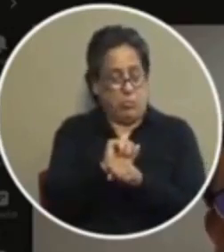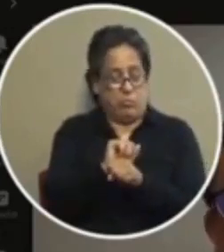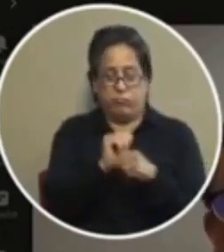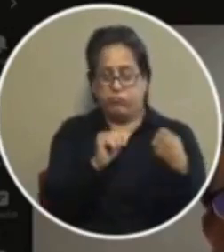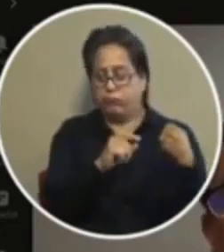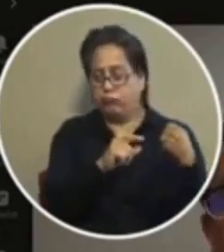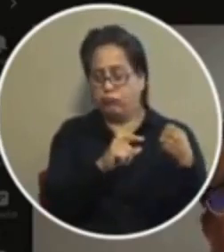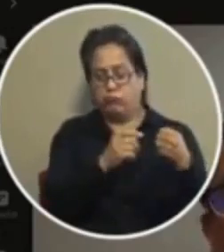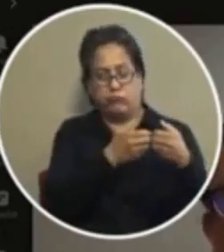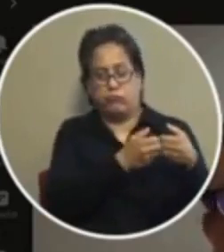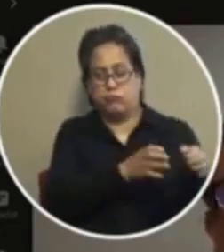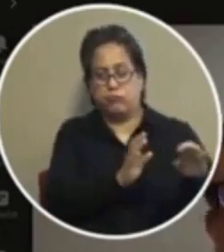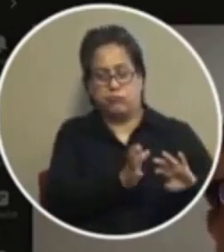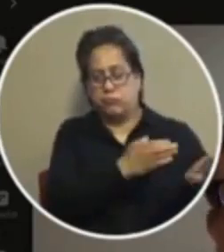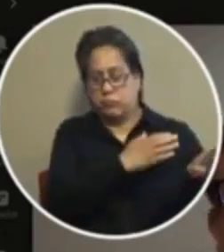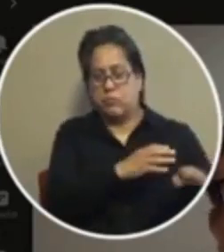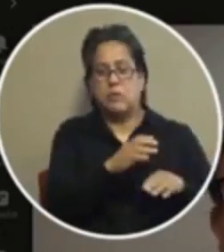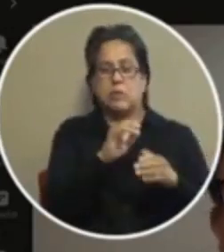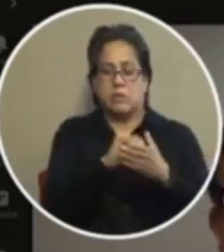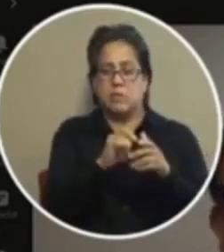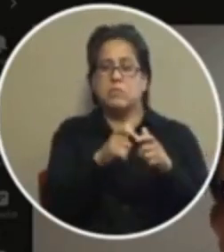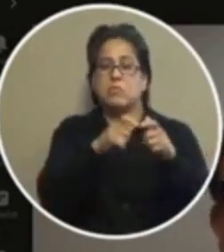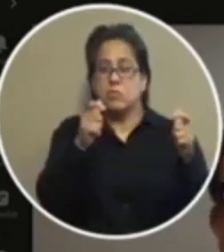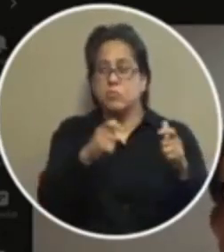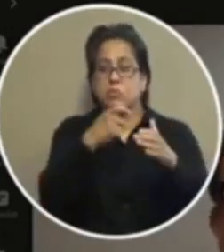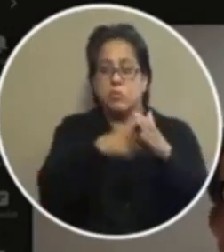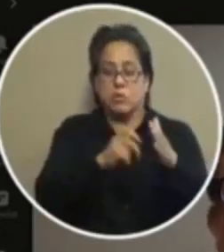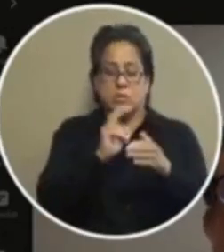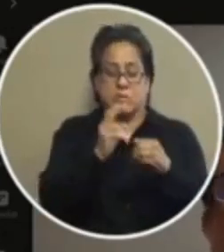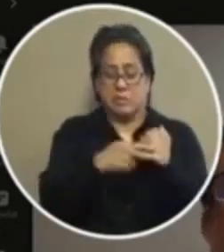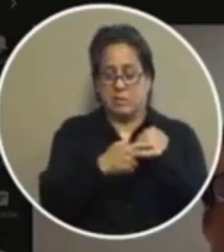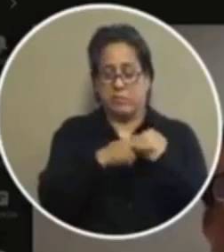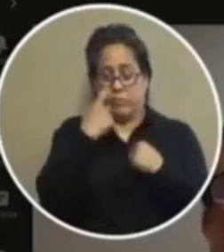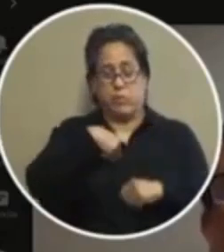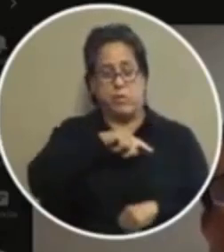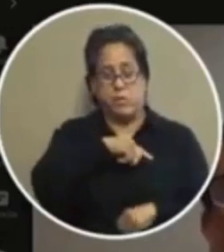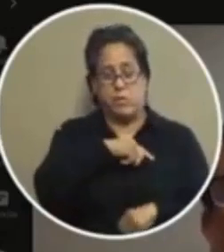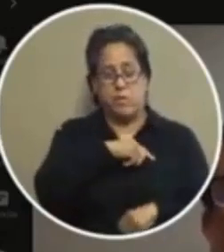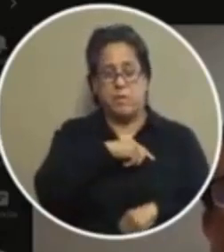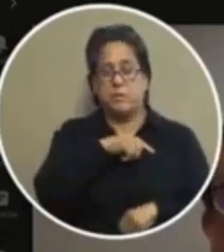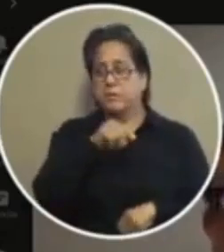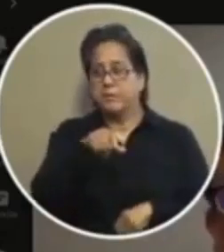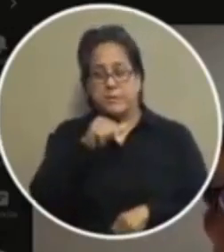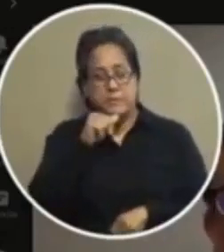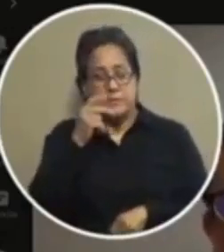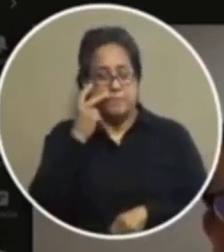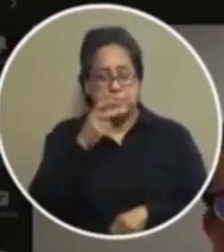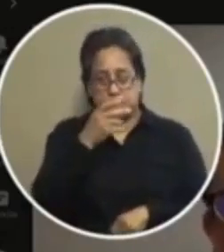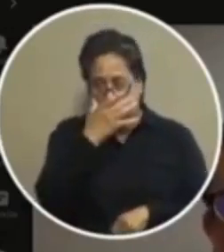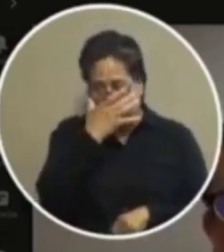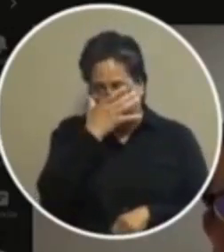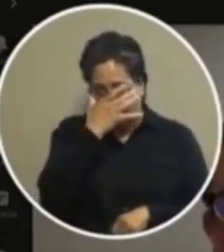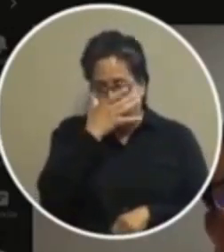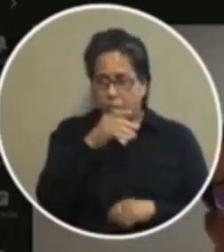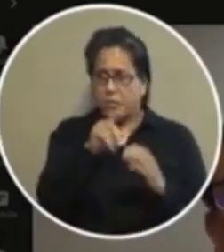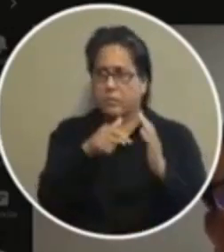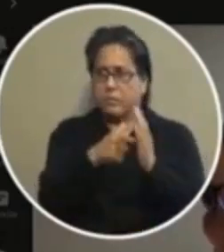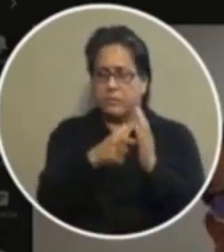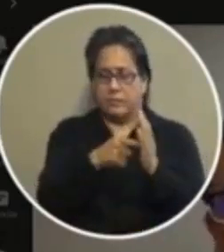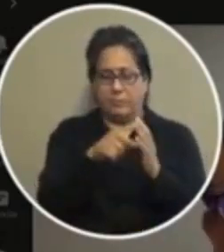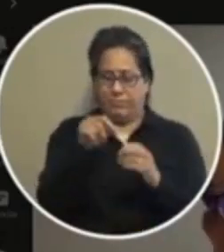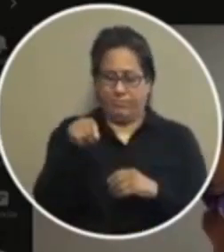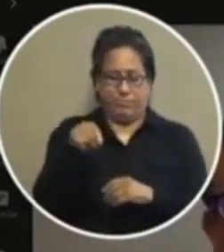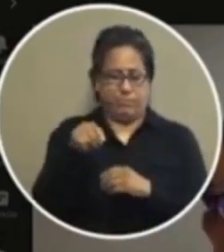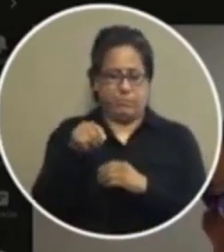life was and so that is a huge cost savings to us right you won't find like i tell you this this site and